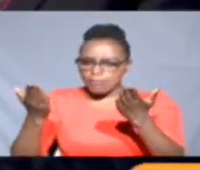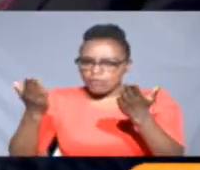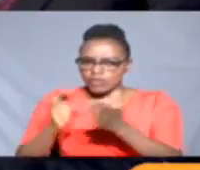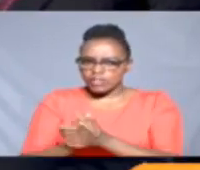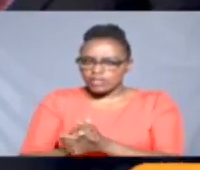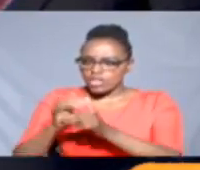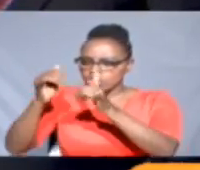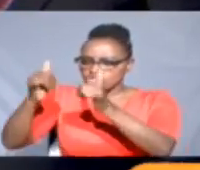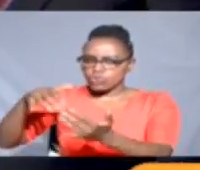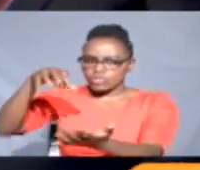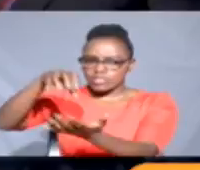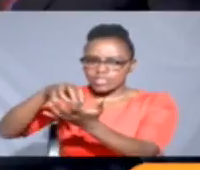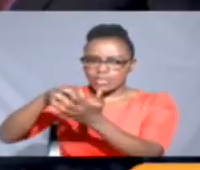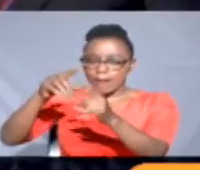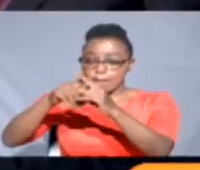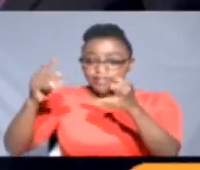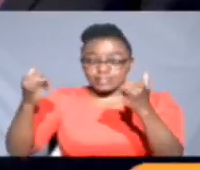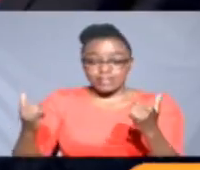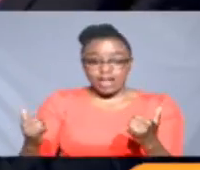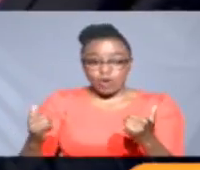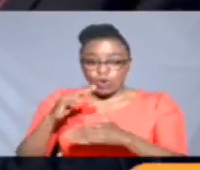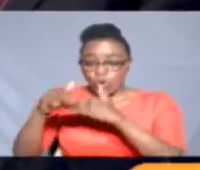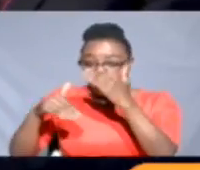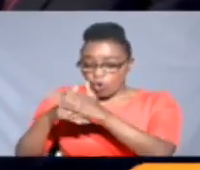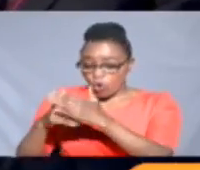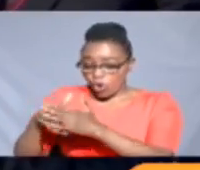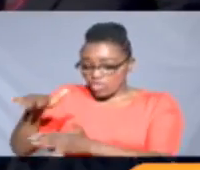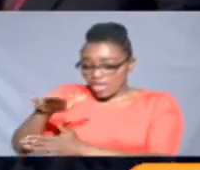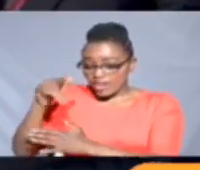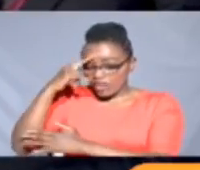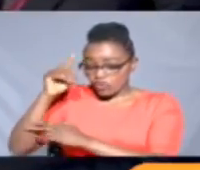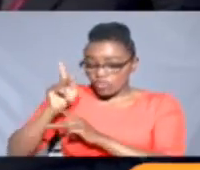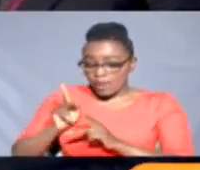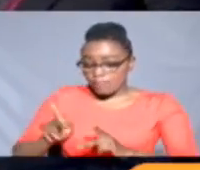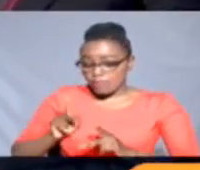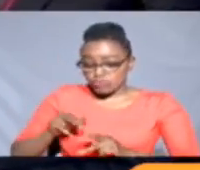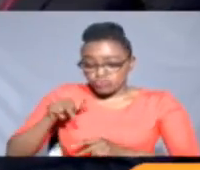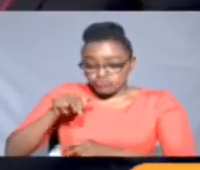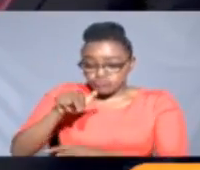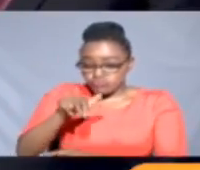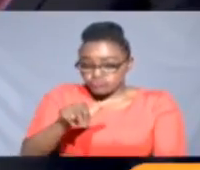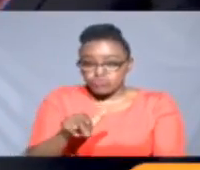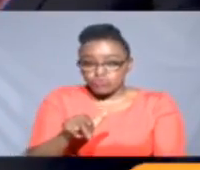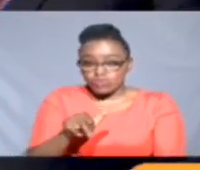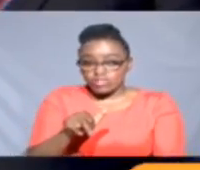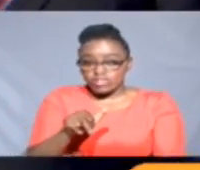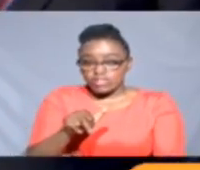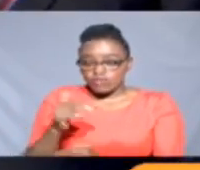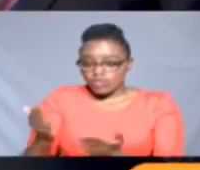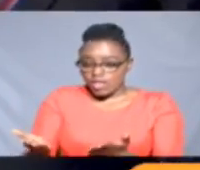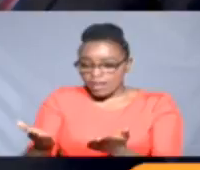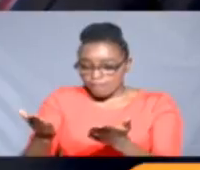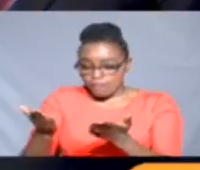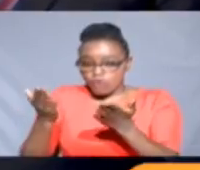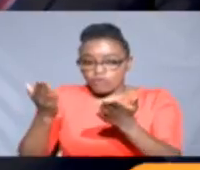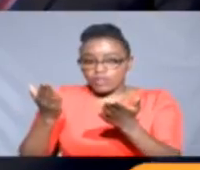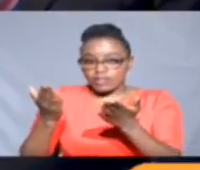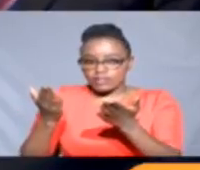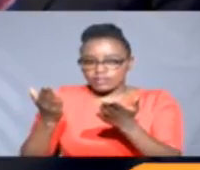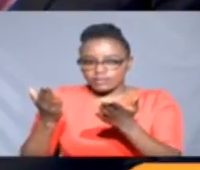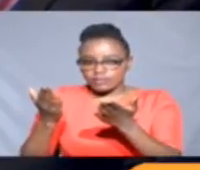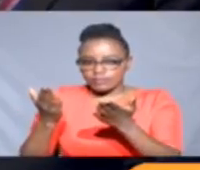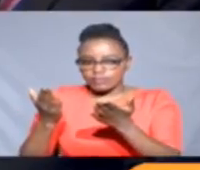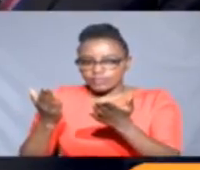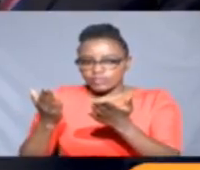stations. But currently, all locations of pedestrian crossings, we are improving them